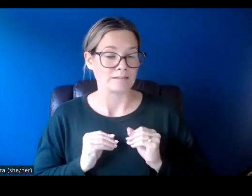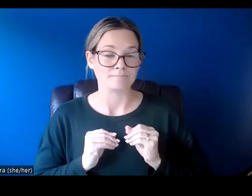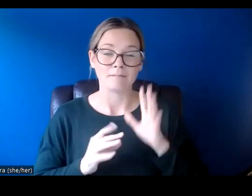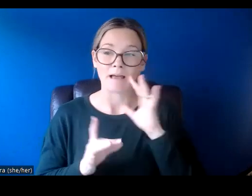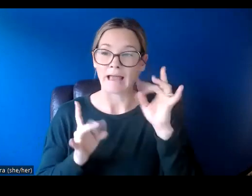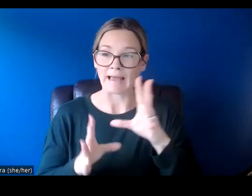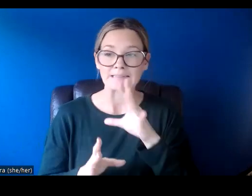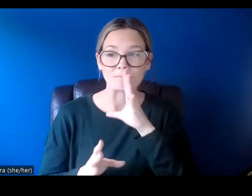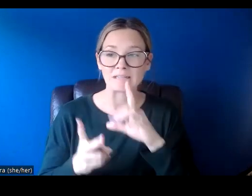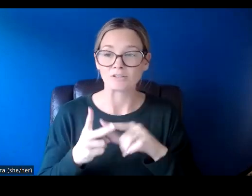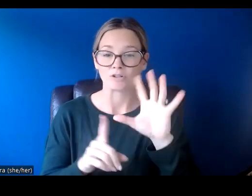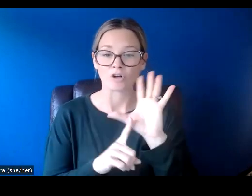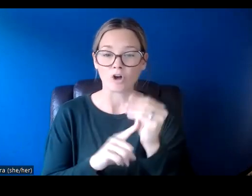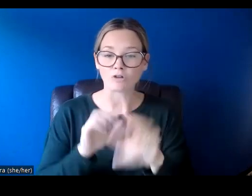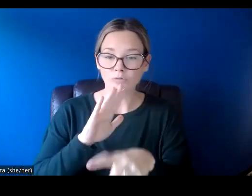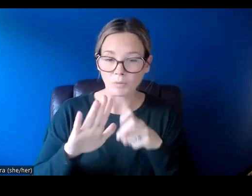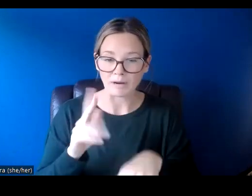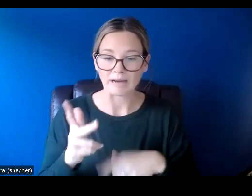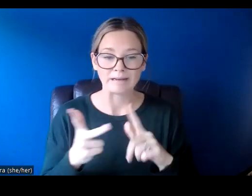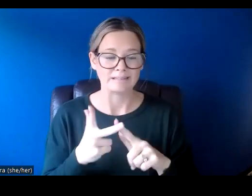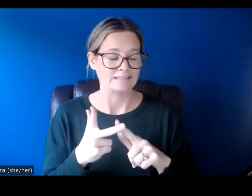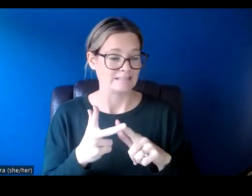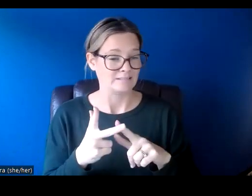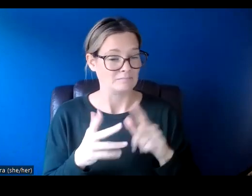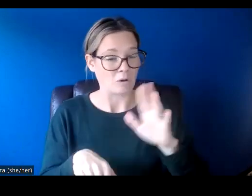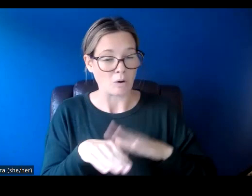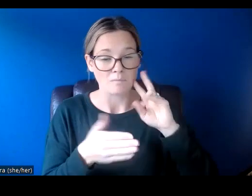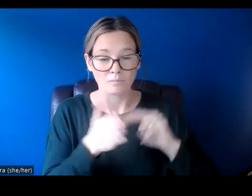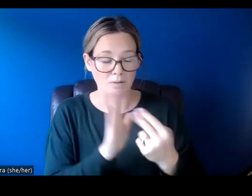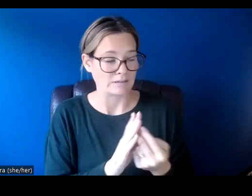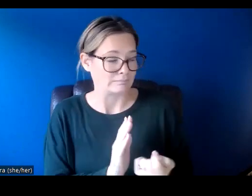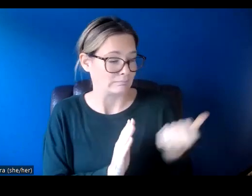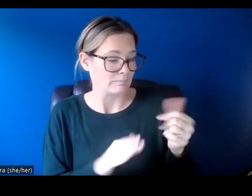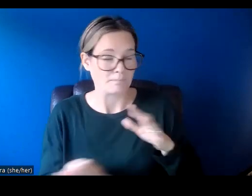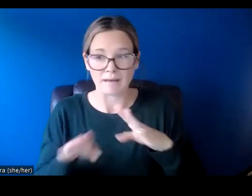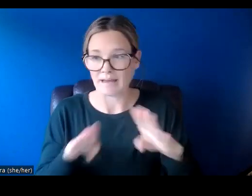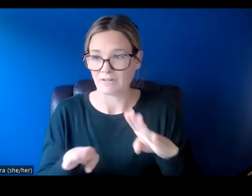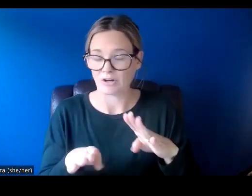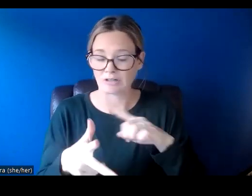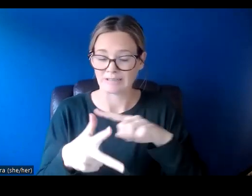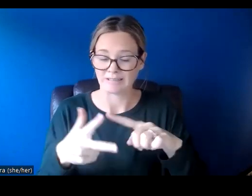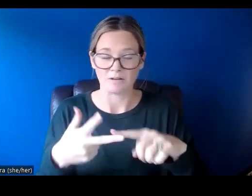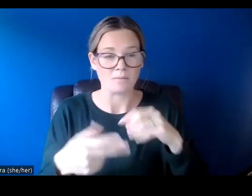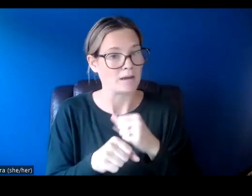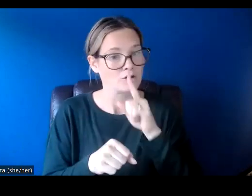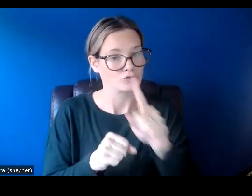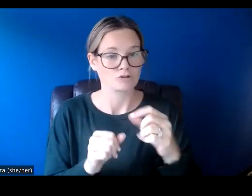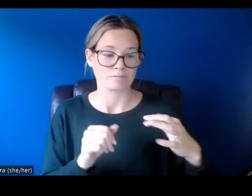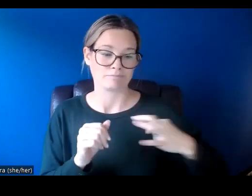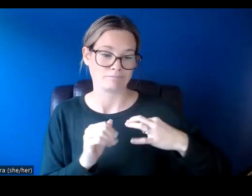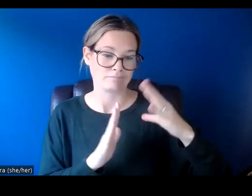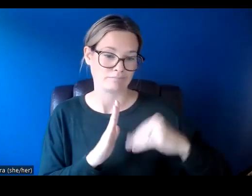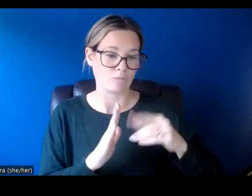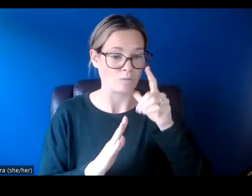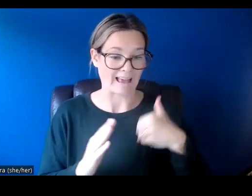cultural appropriation, and active exclusionary behavior. So please be aware that the applications or projects that contain